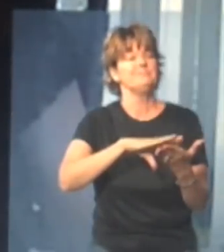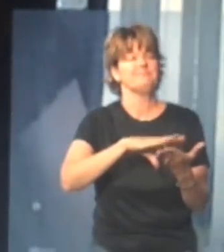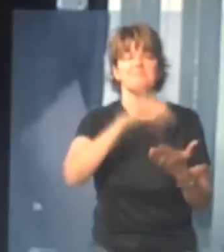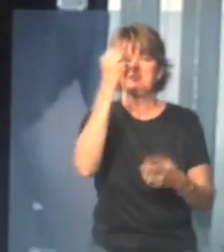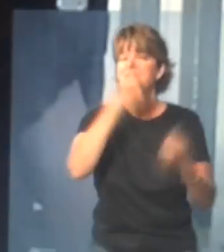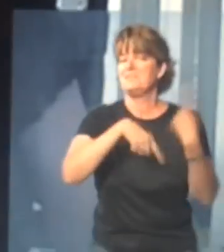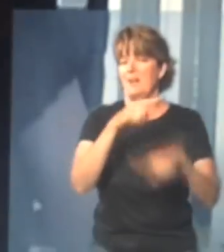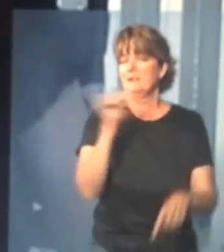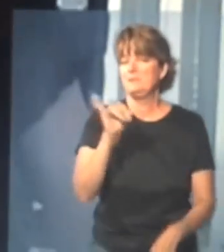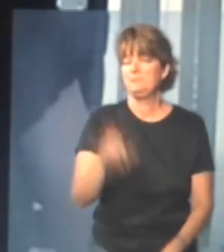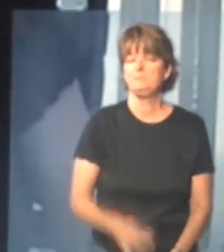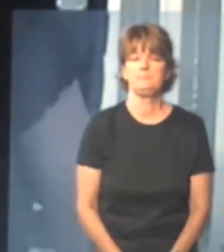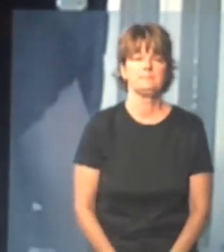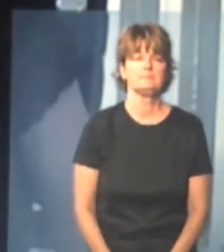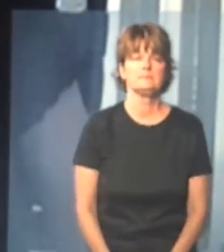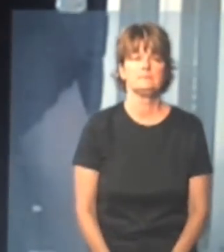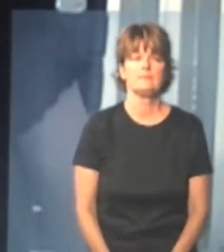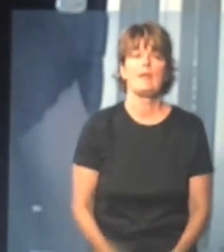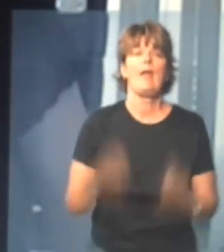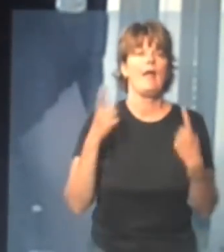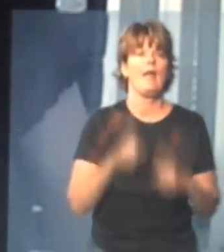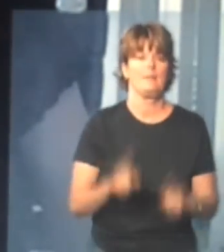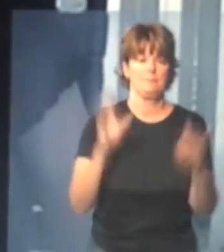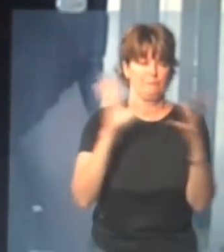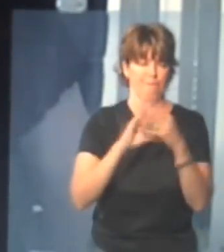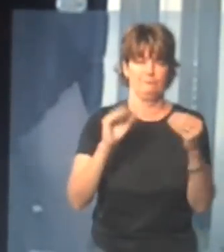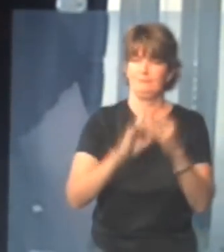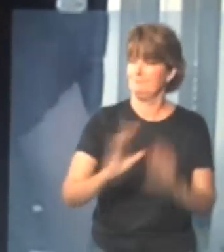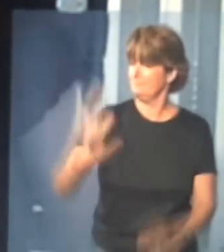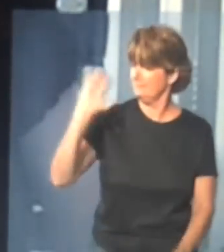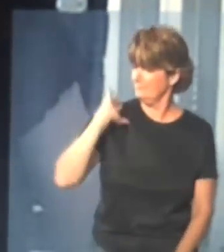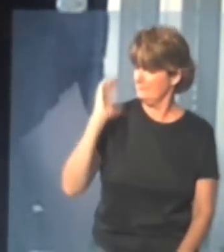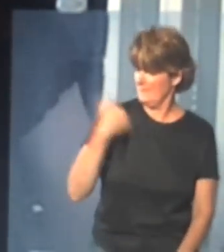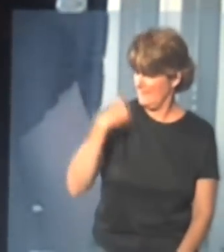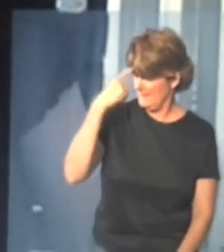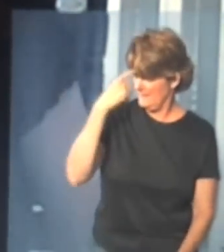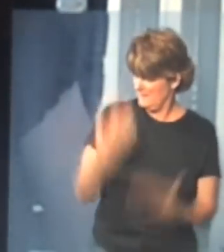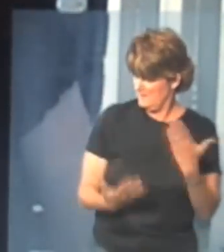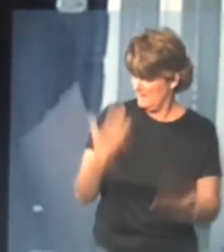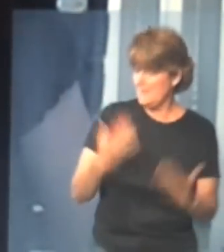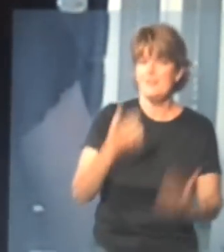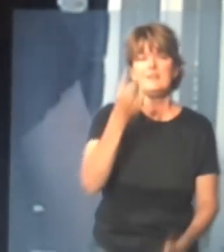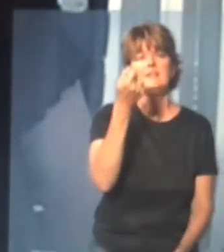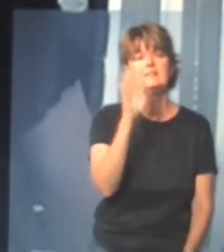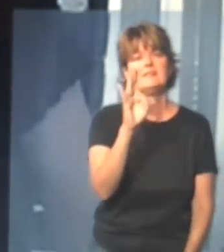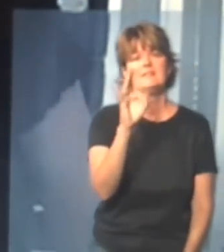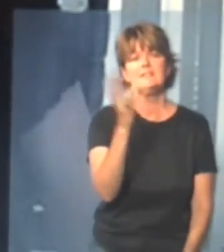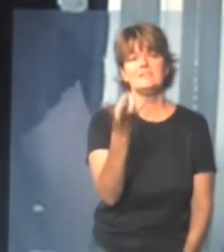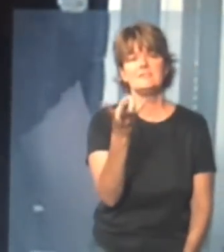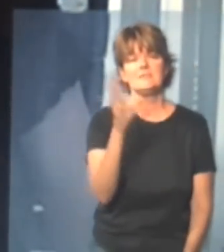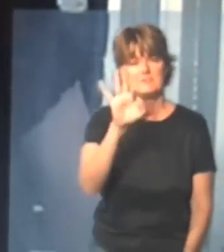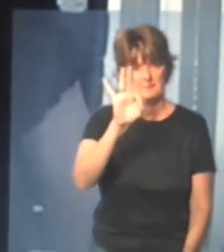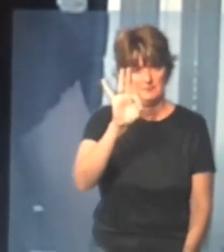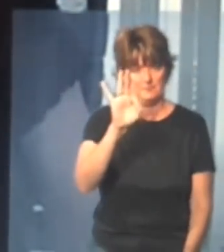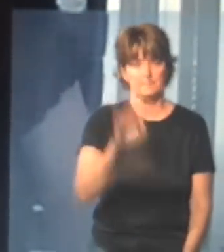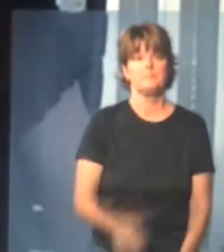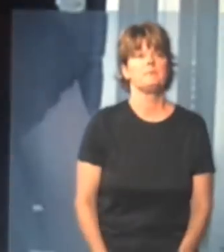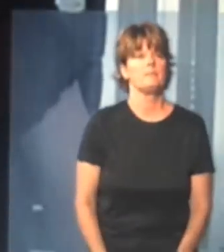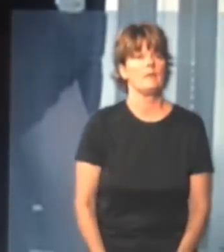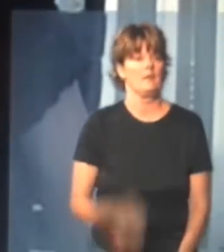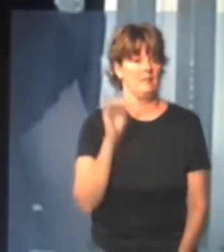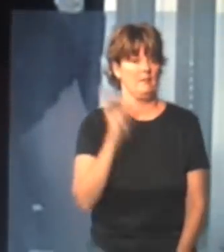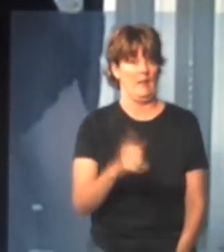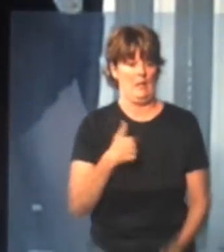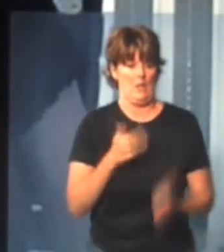I want tell you about a story a long time ago, I'd say probably around 1979, my first and